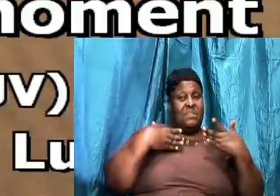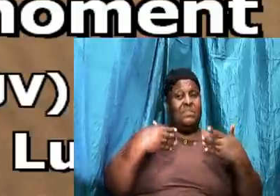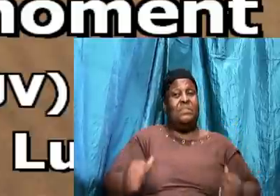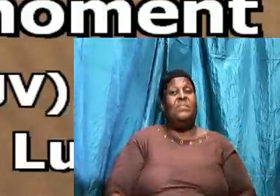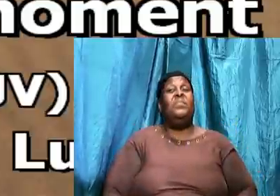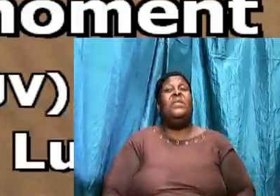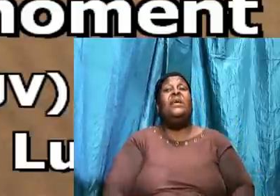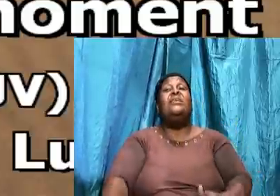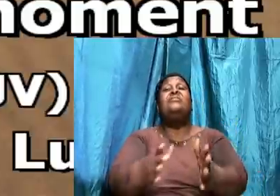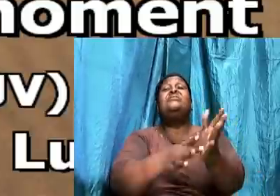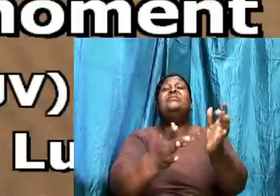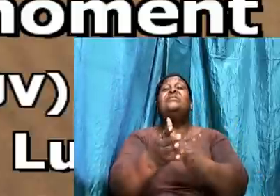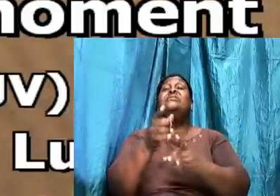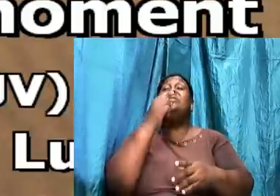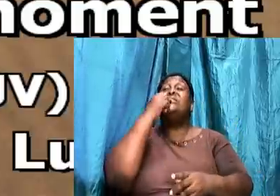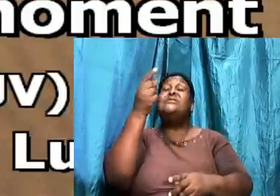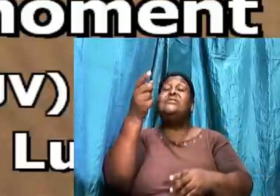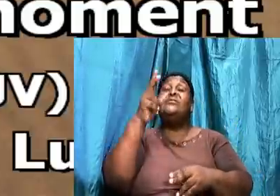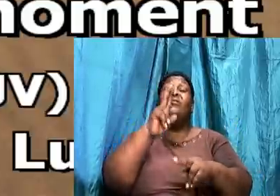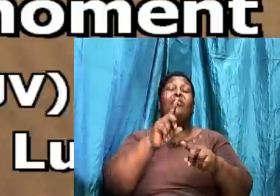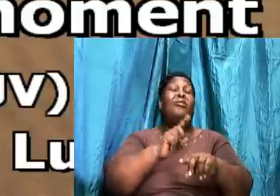Jesus said unto him. It is written.